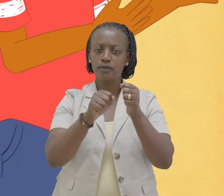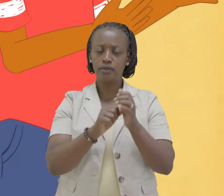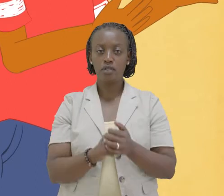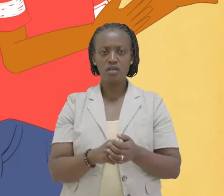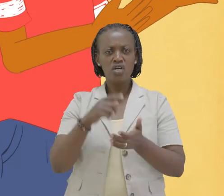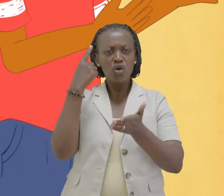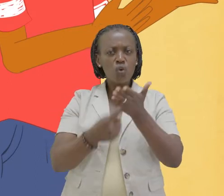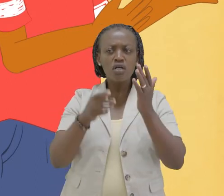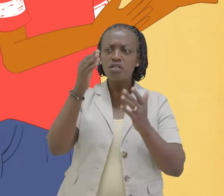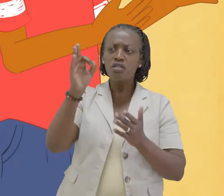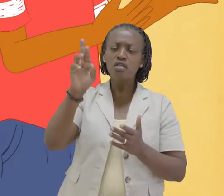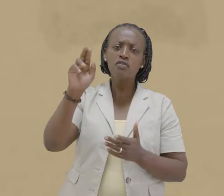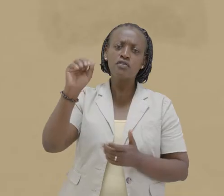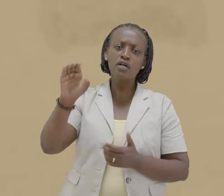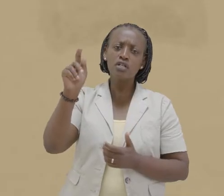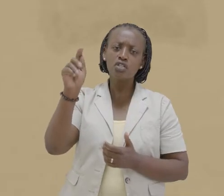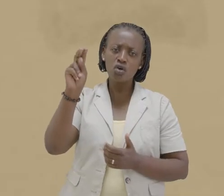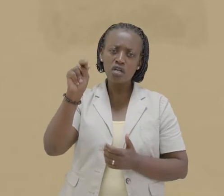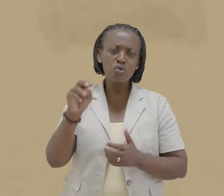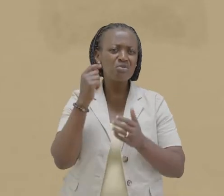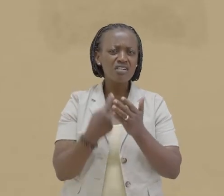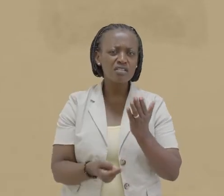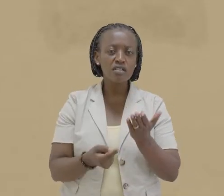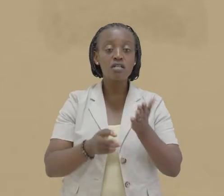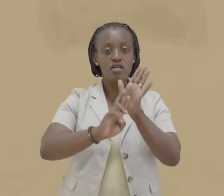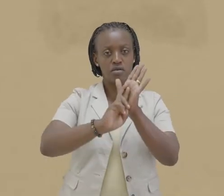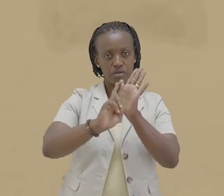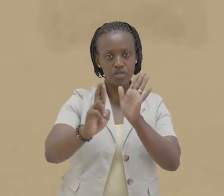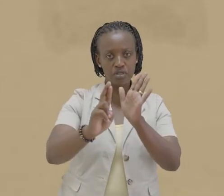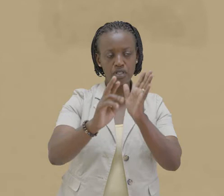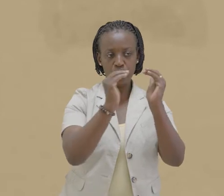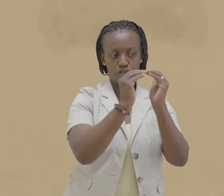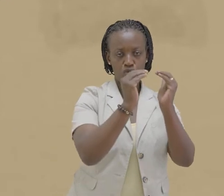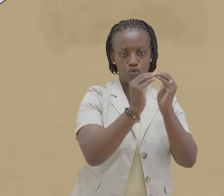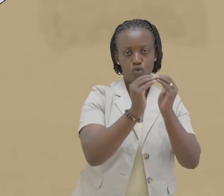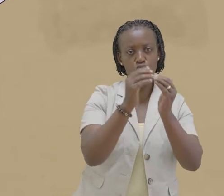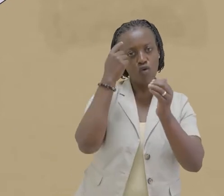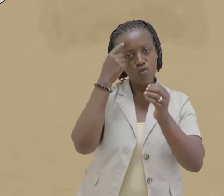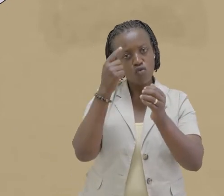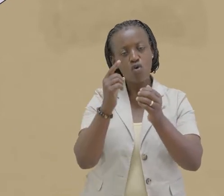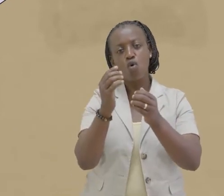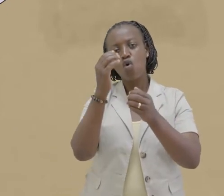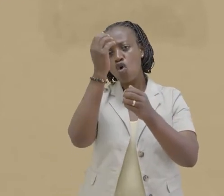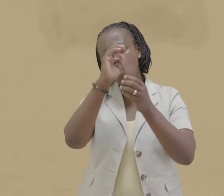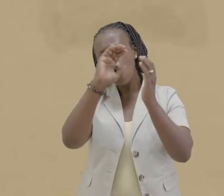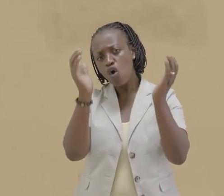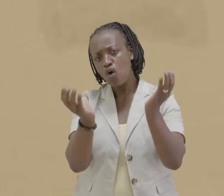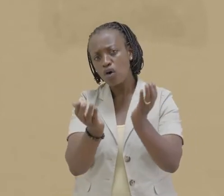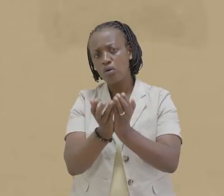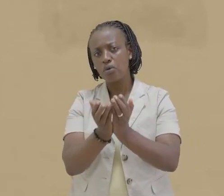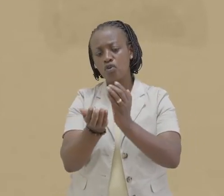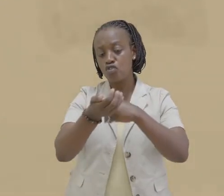What are fractions? Fractions represent equal parts of a whole A fraction